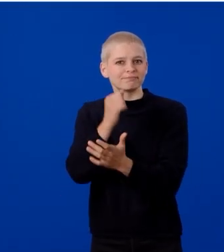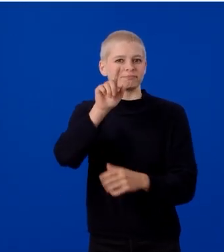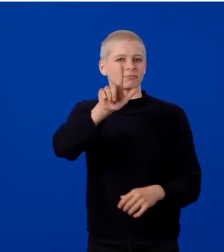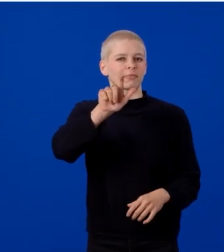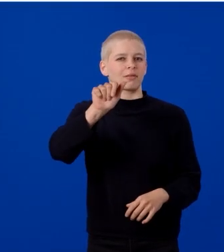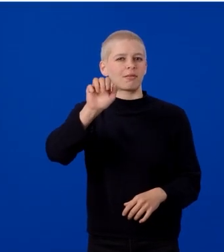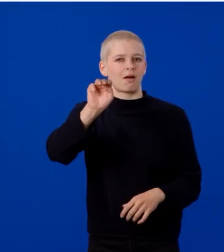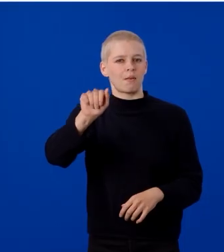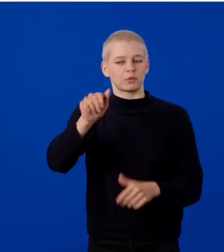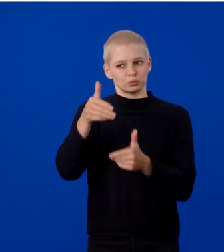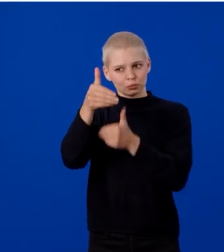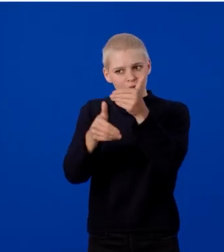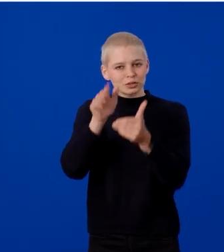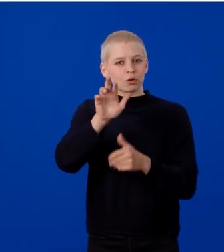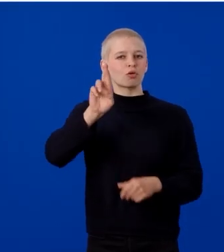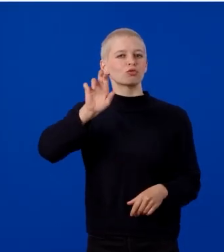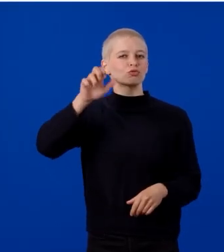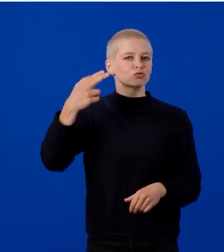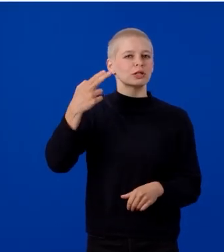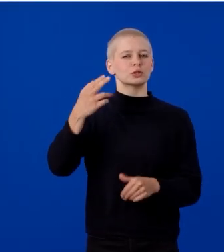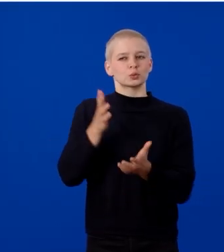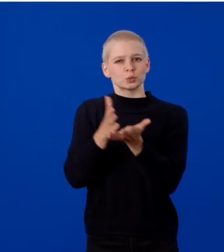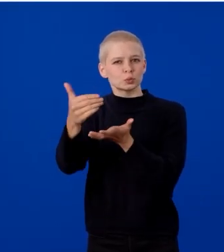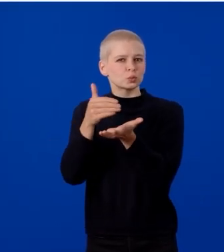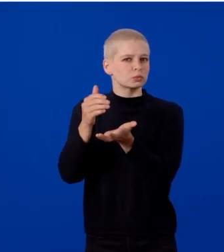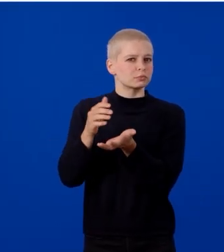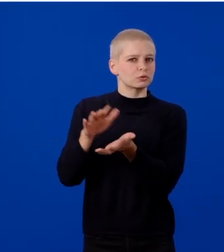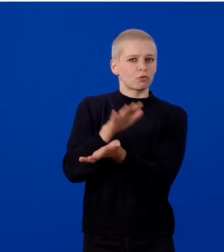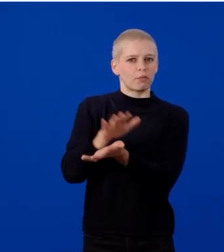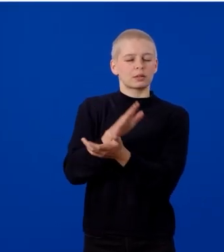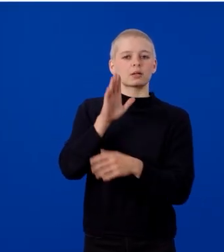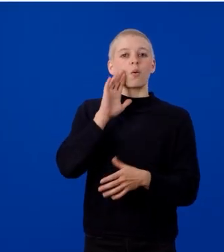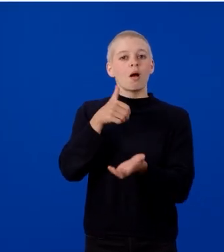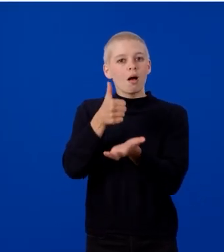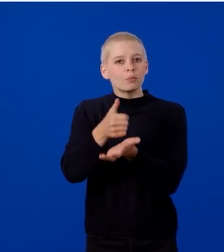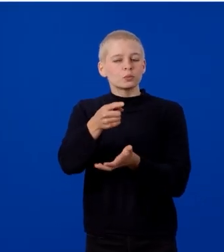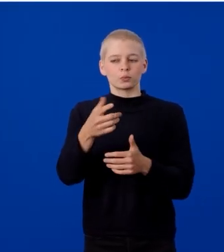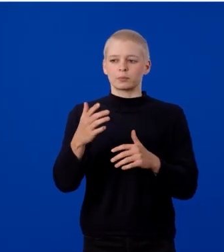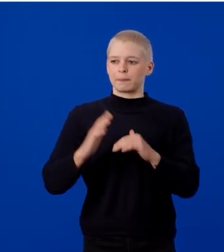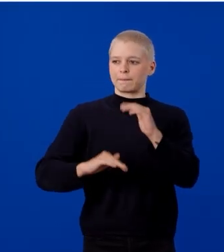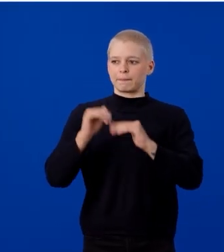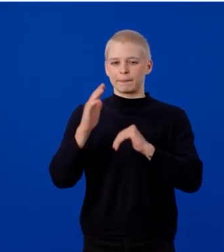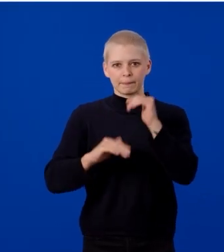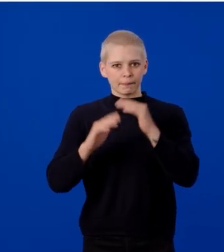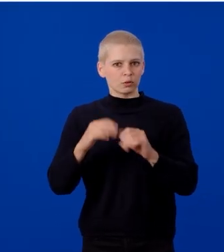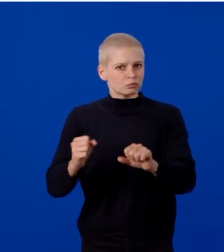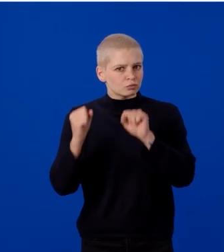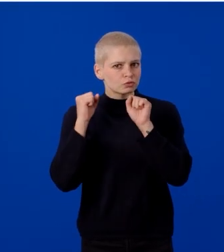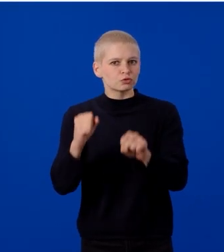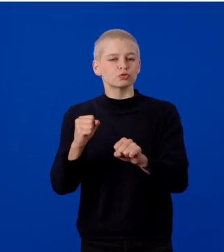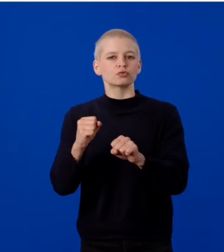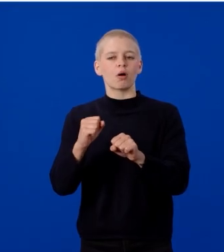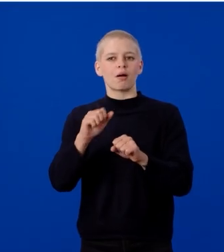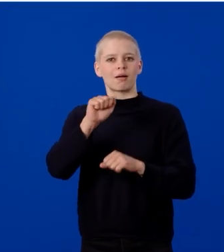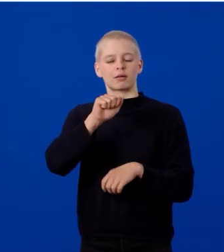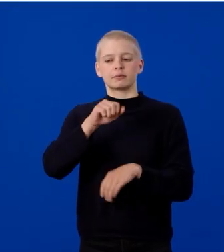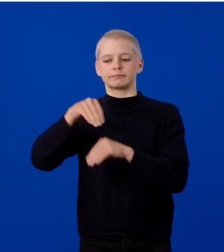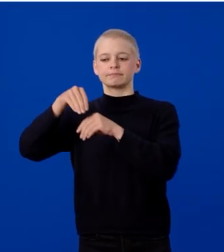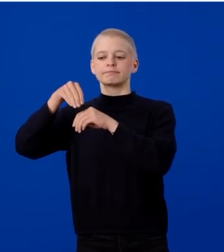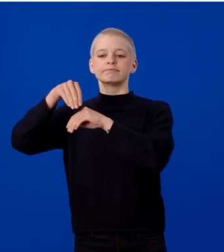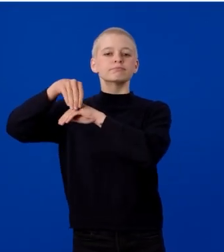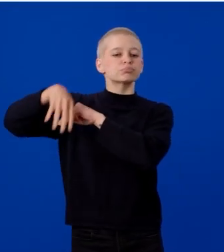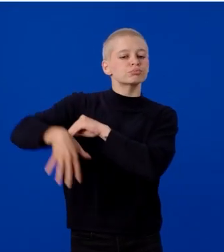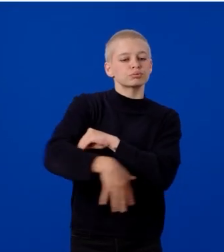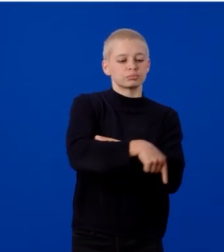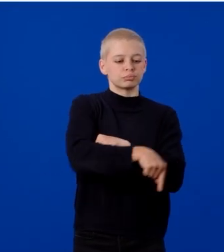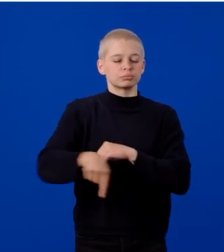to process your rich documents that help with building robust downstream applications. My